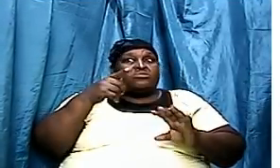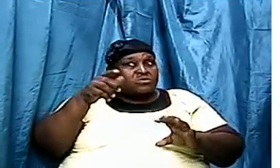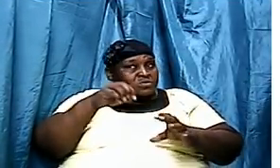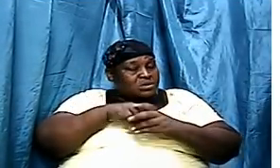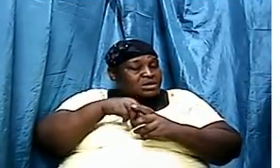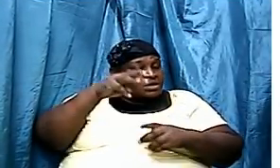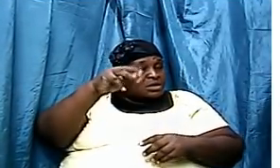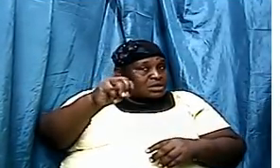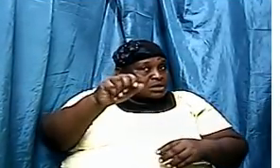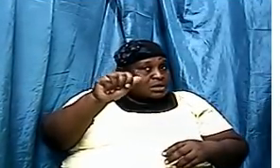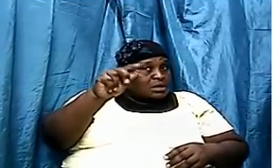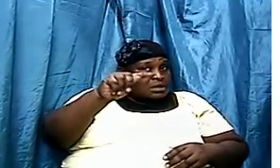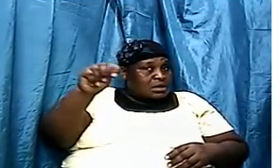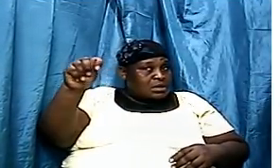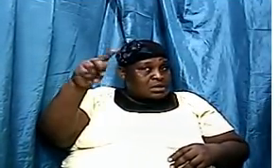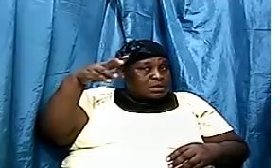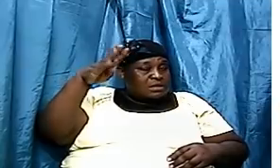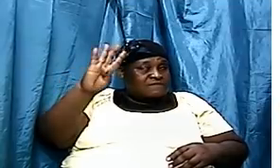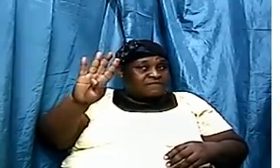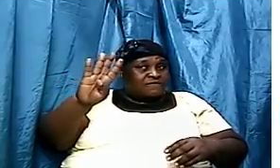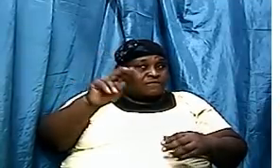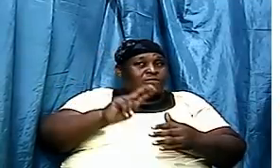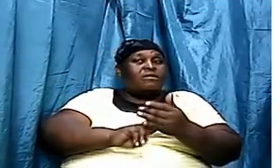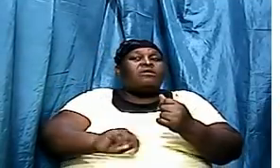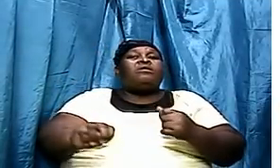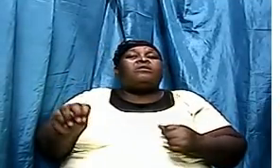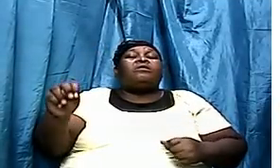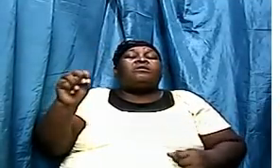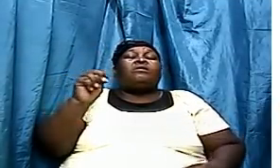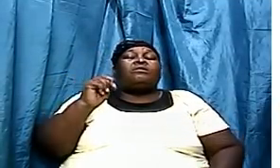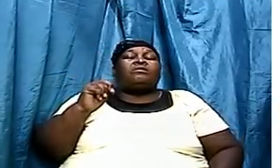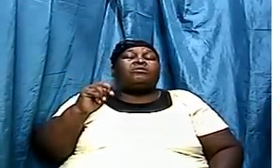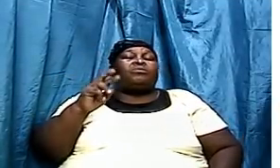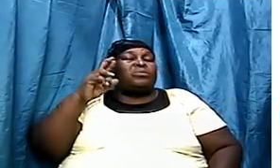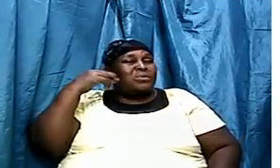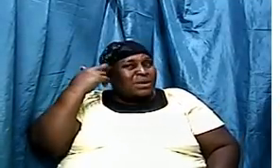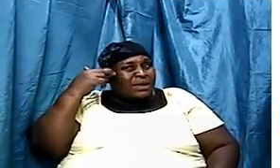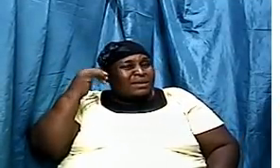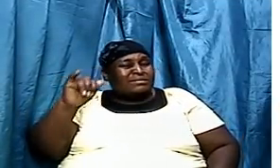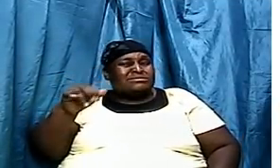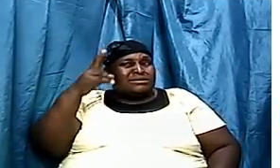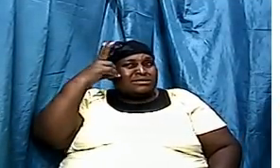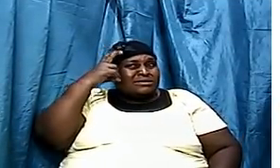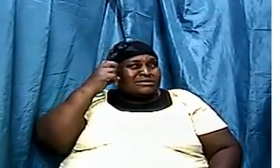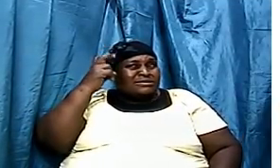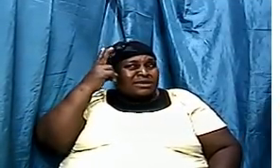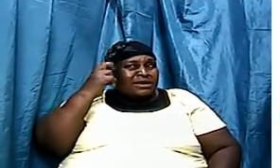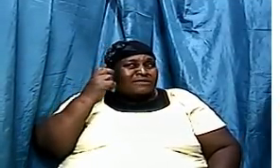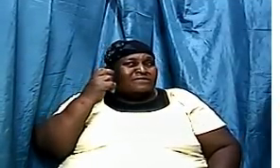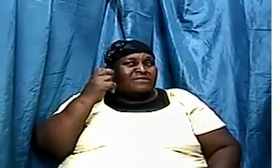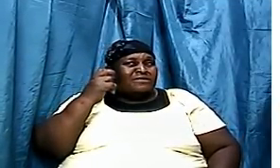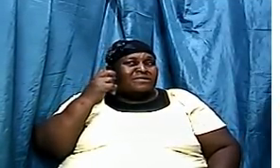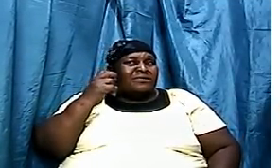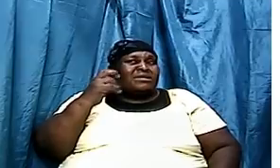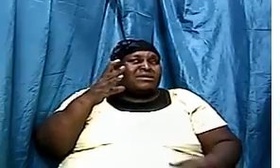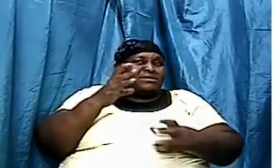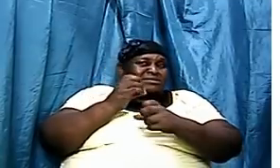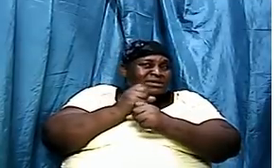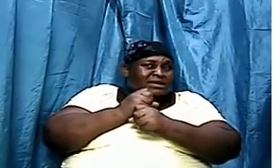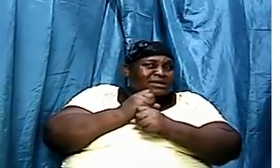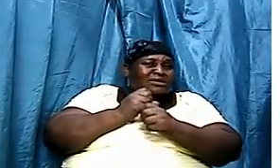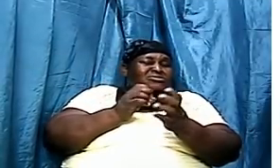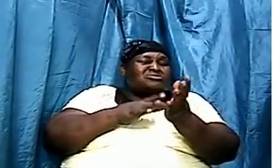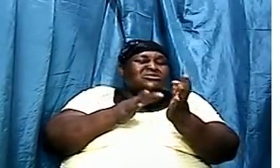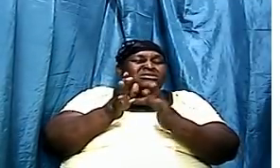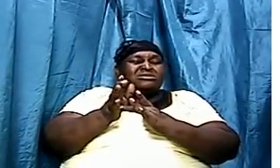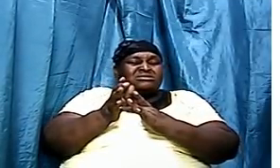chapter 4, the scripture we just talked about a while ago, we realize that the devil attempted to take on Jesus in three